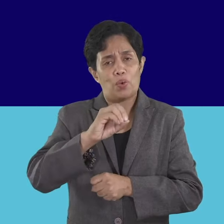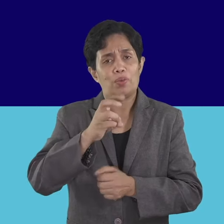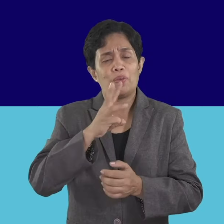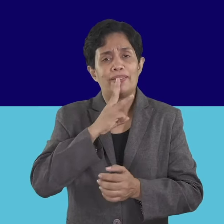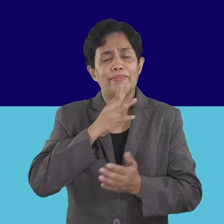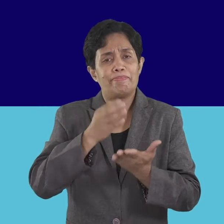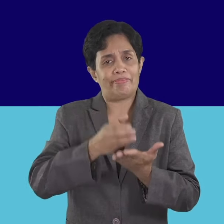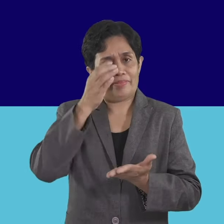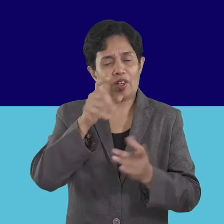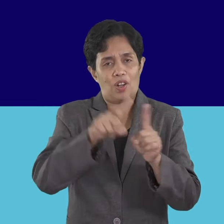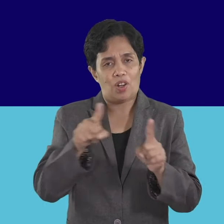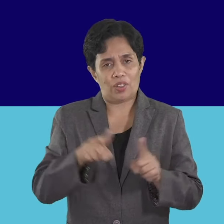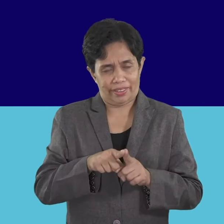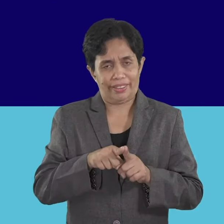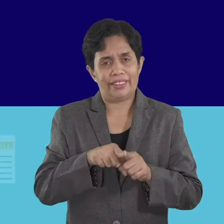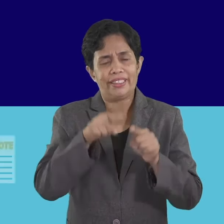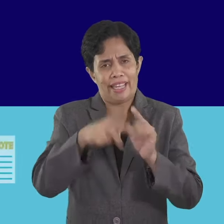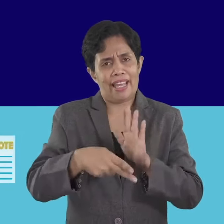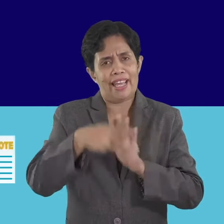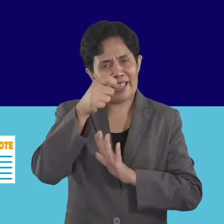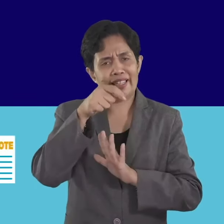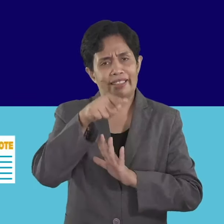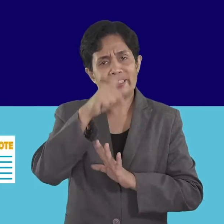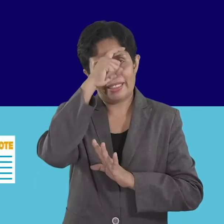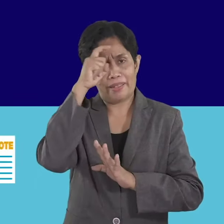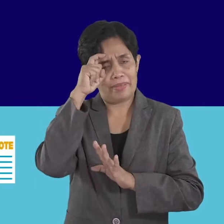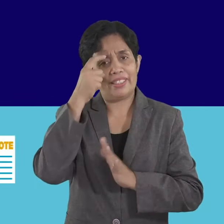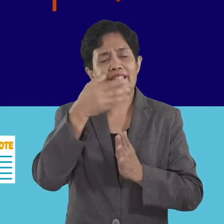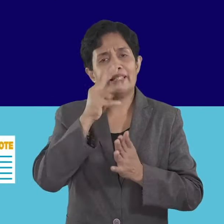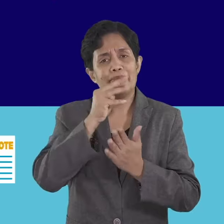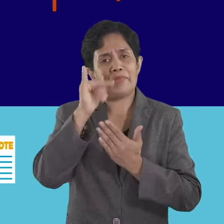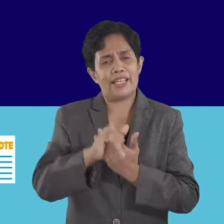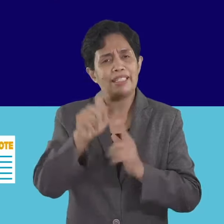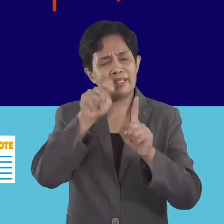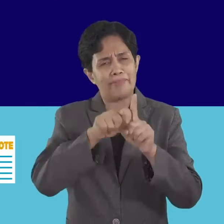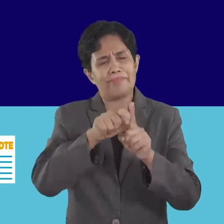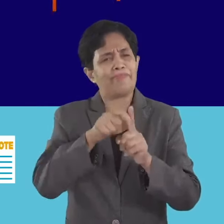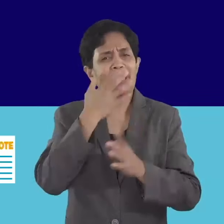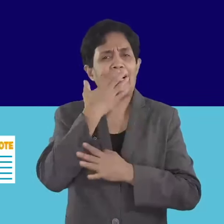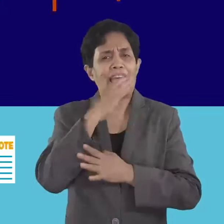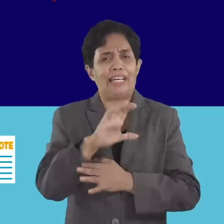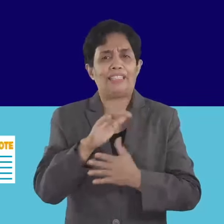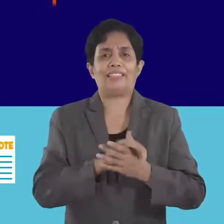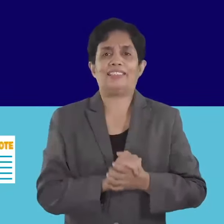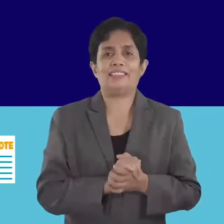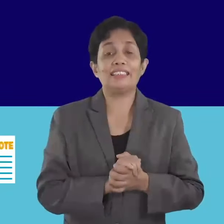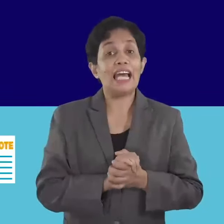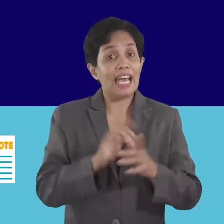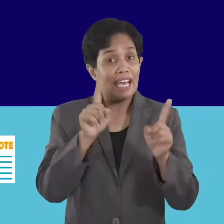your own water bottle. It will already be the height of summer in May, and the temperature can be very warm.